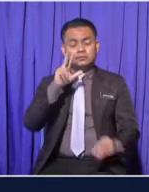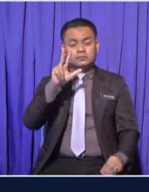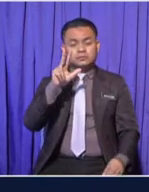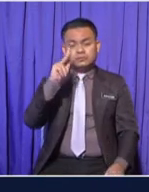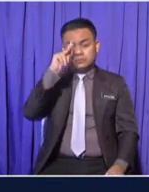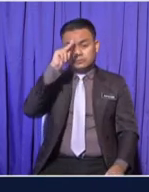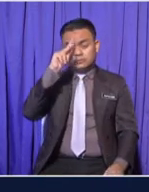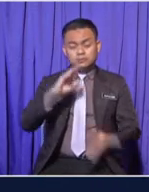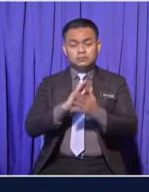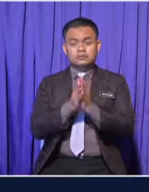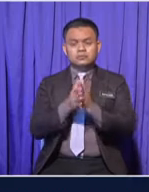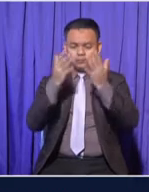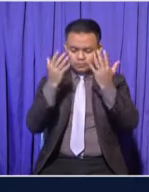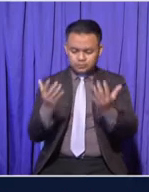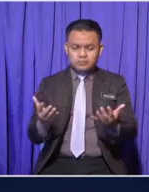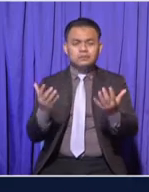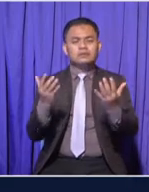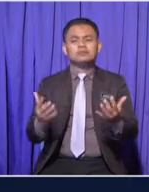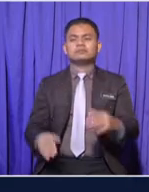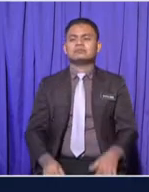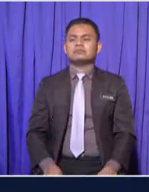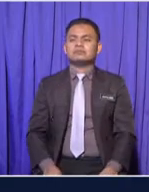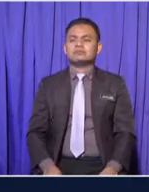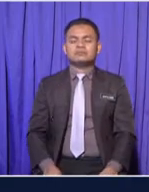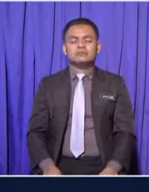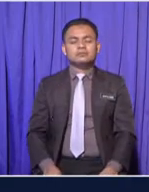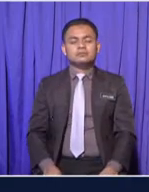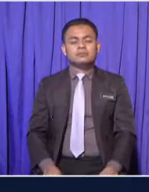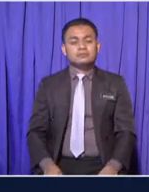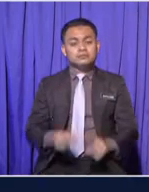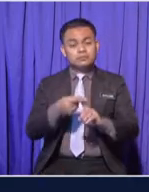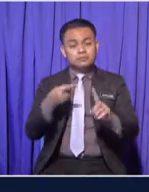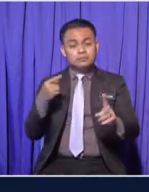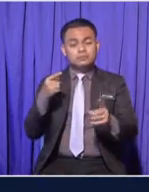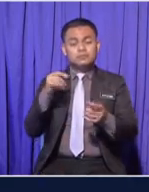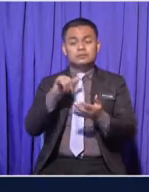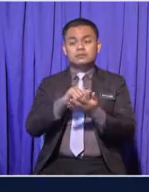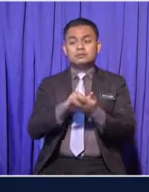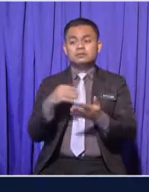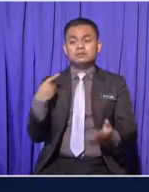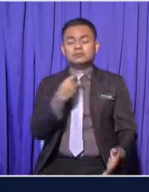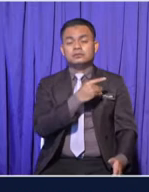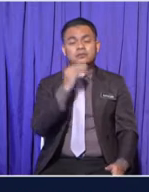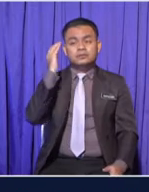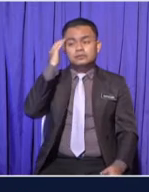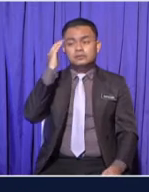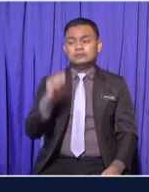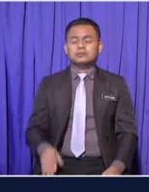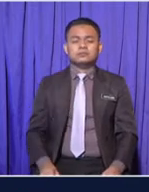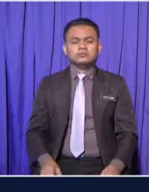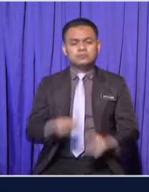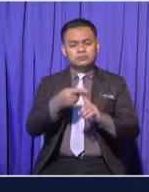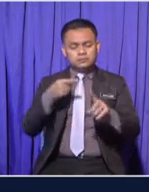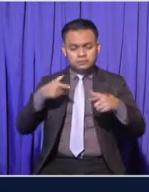became heavier From this We can conclude That since birth